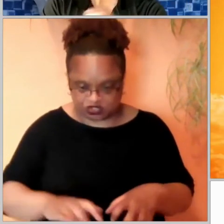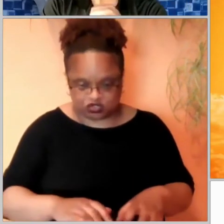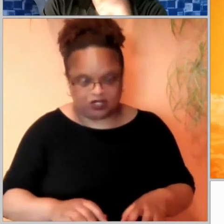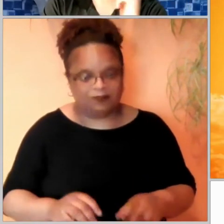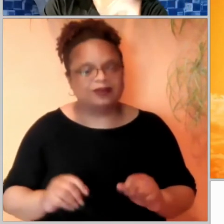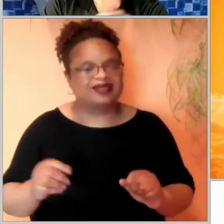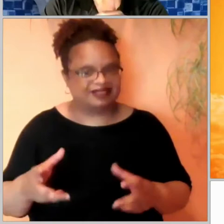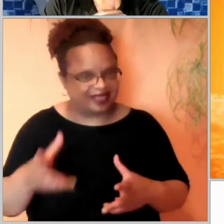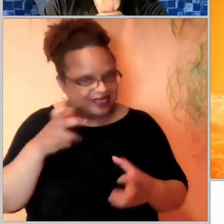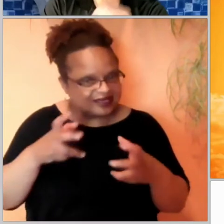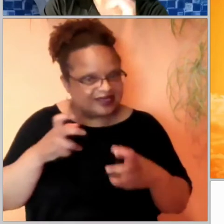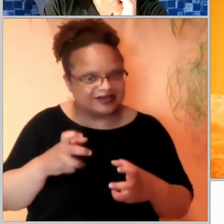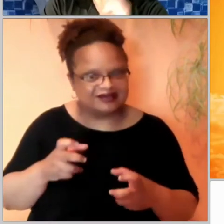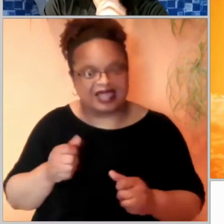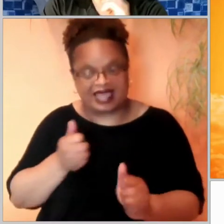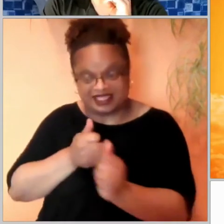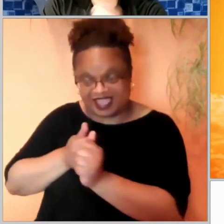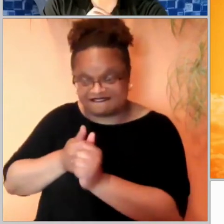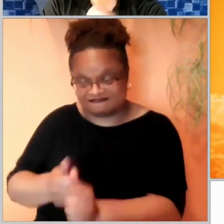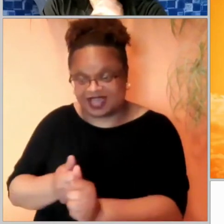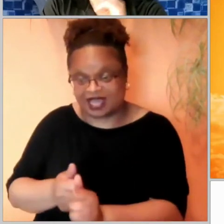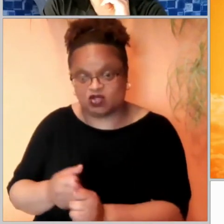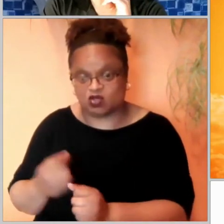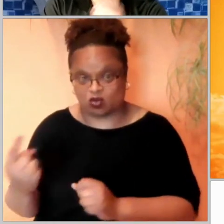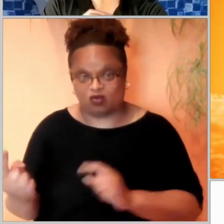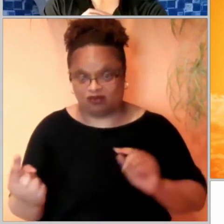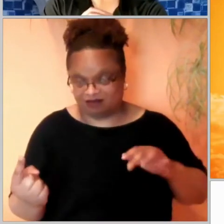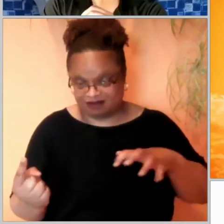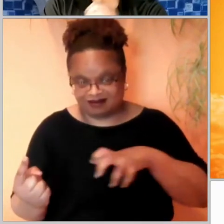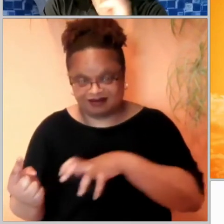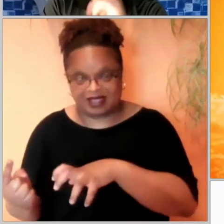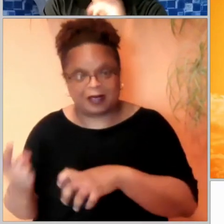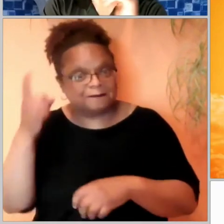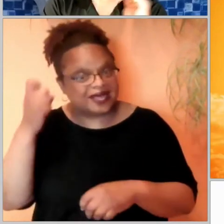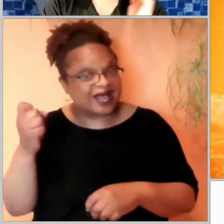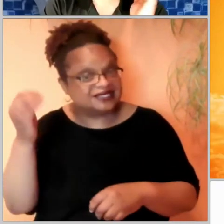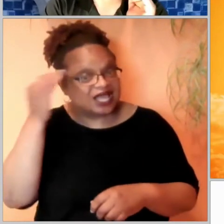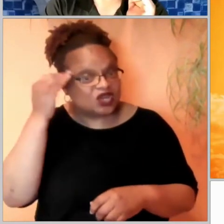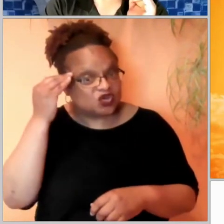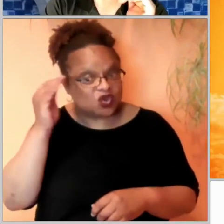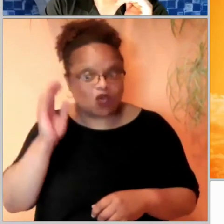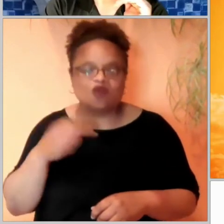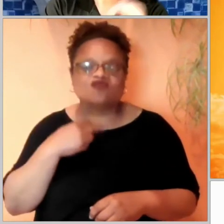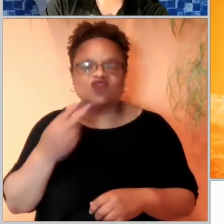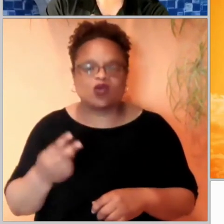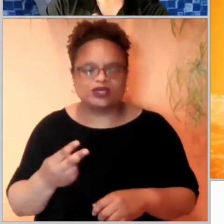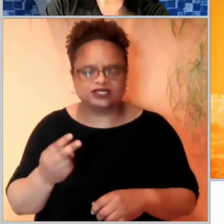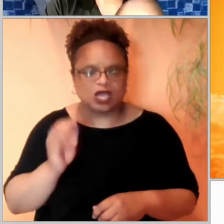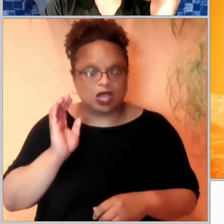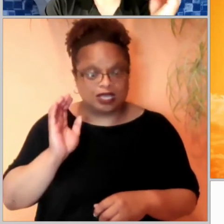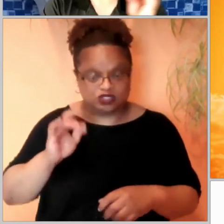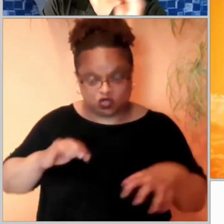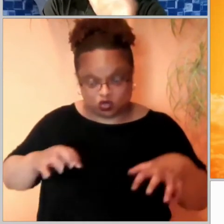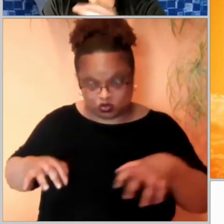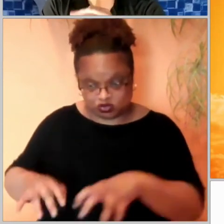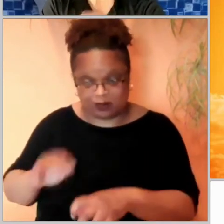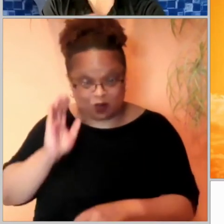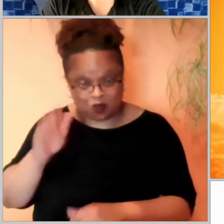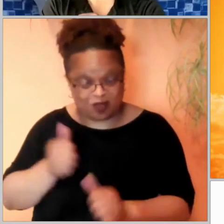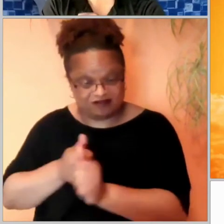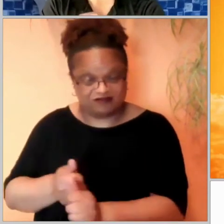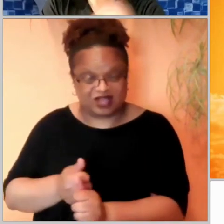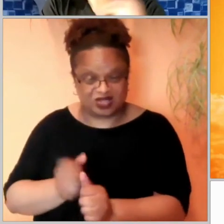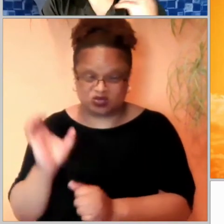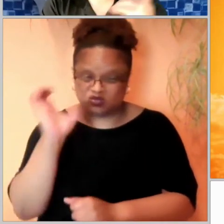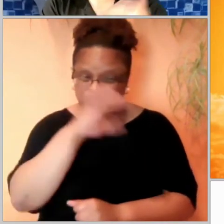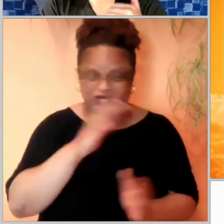them. The sheep follow him because they recognize his voice. They won't follow a stranger. Instead, they will run away from